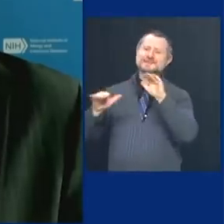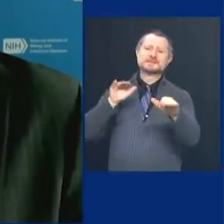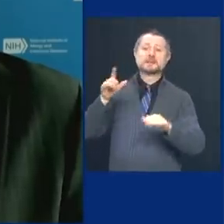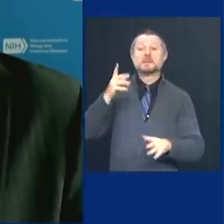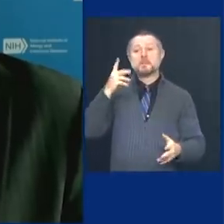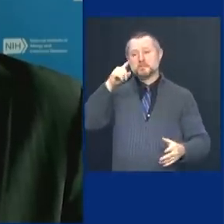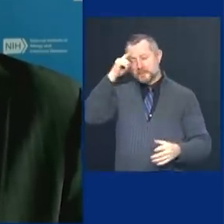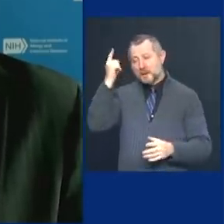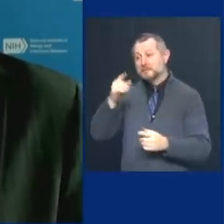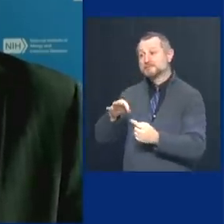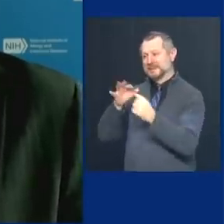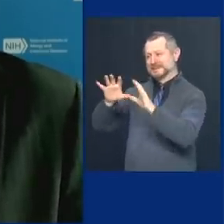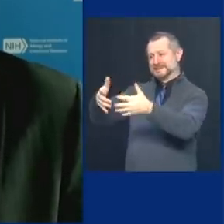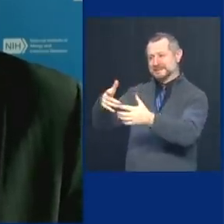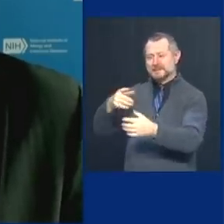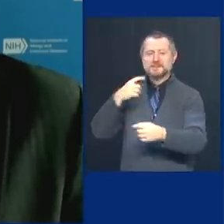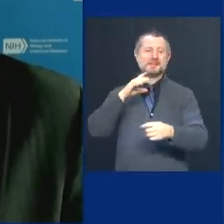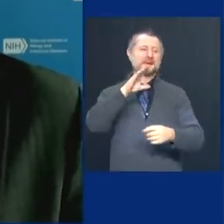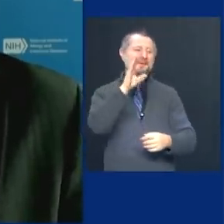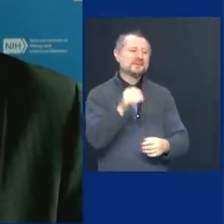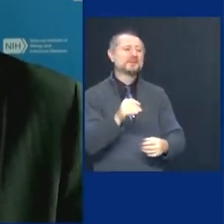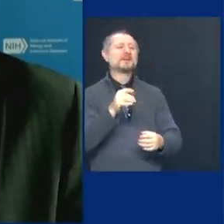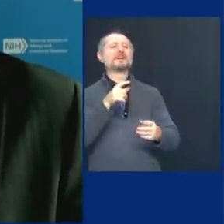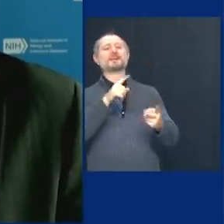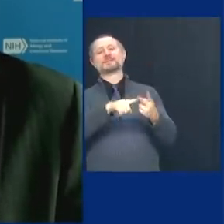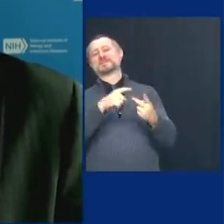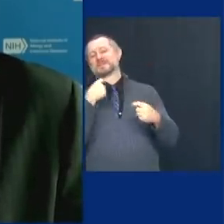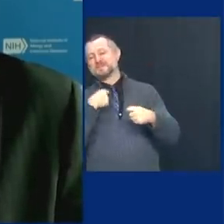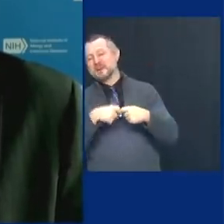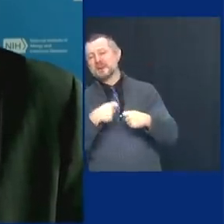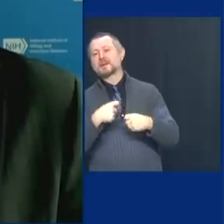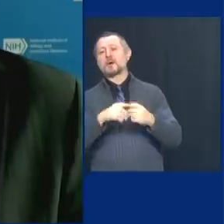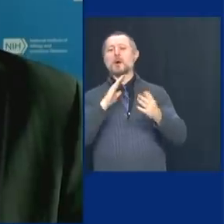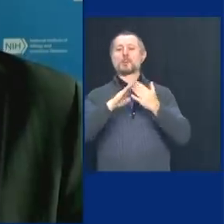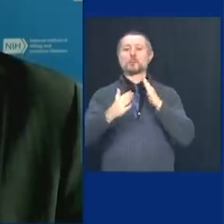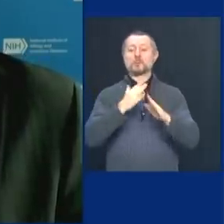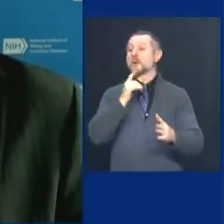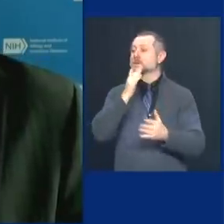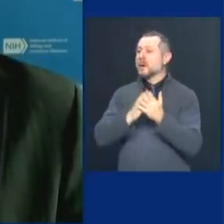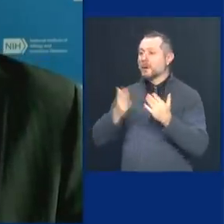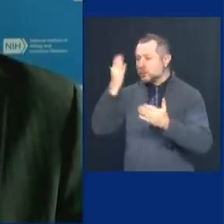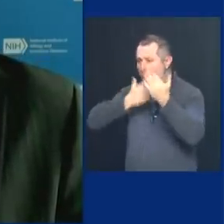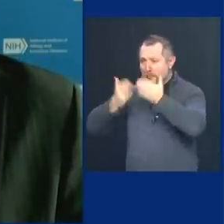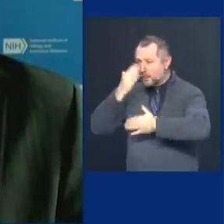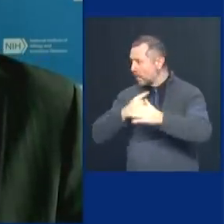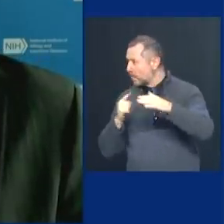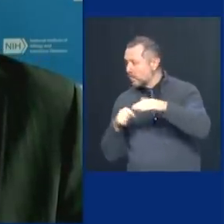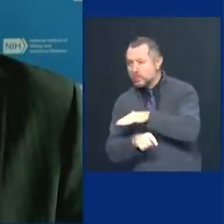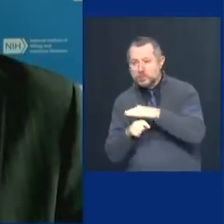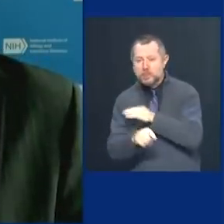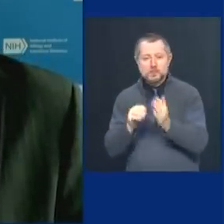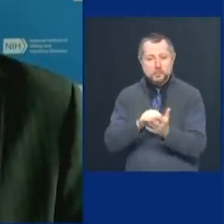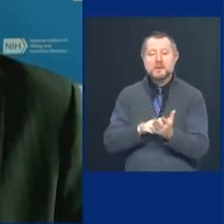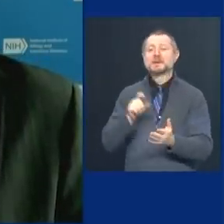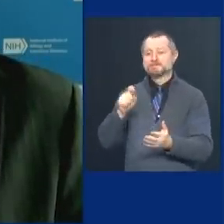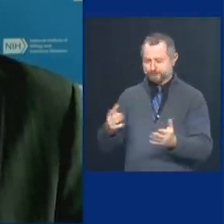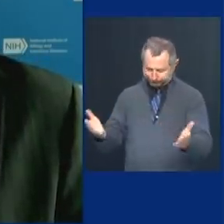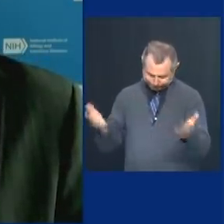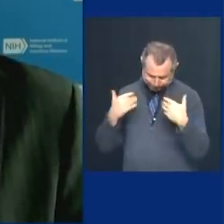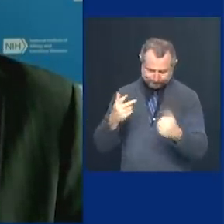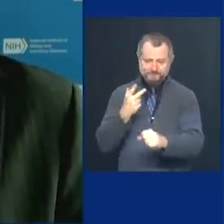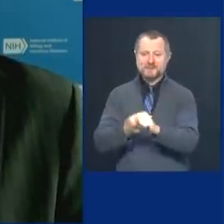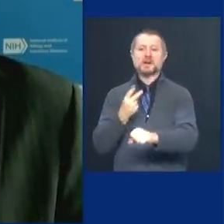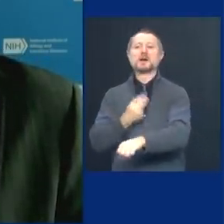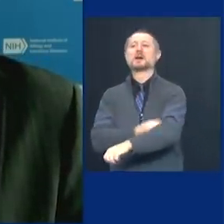-American, Latino, the people who are undocumented, the people who we really need to get vaccinated. Well, Dr.,